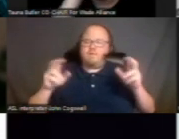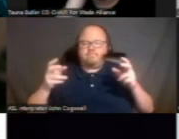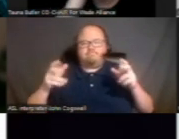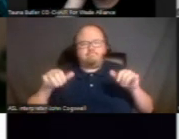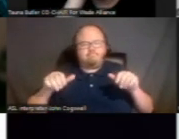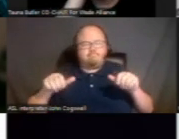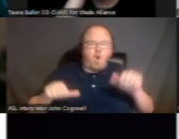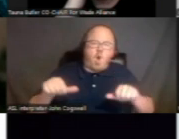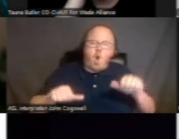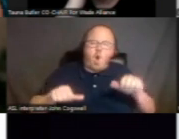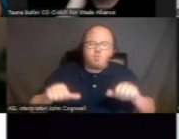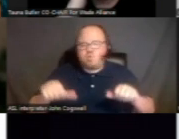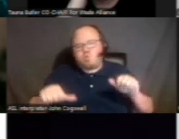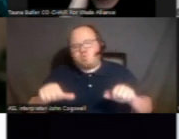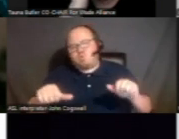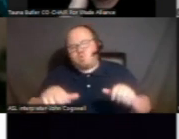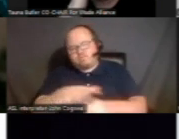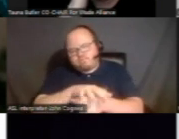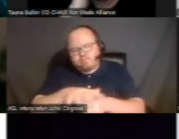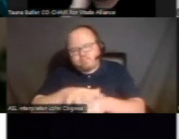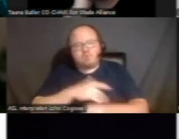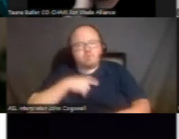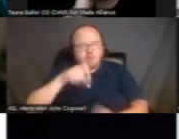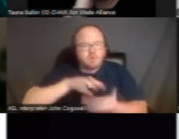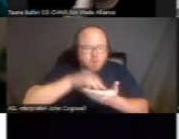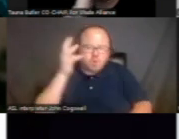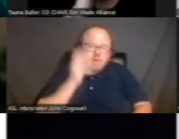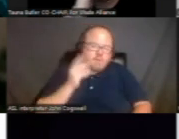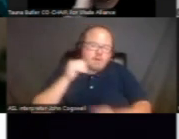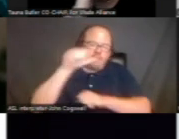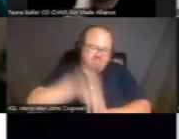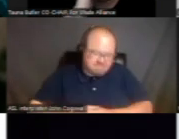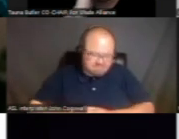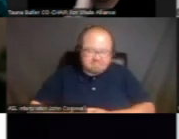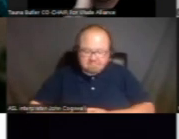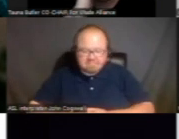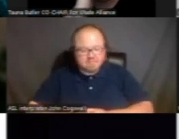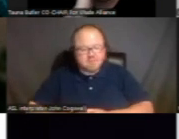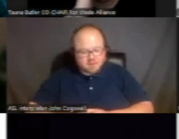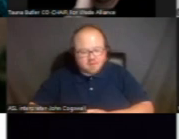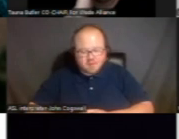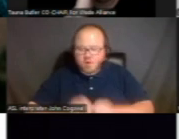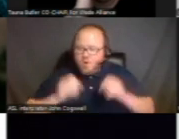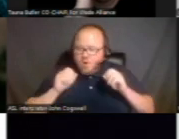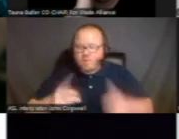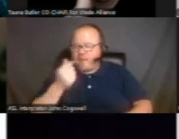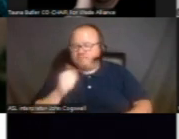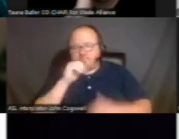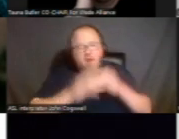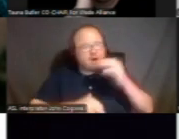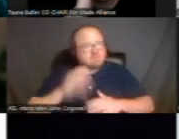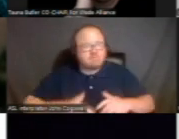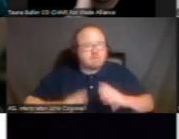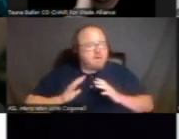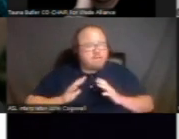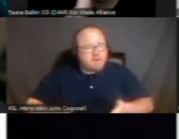awkward space that we all need to learn to experience a little more. It's okay to be a bit uncomfortable and it's